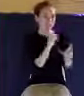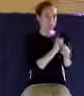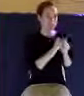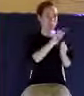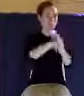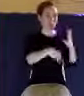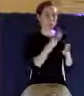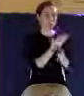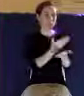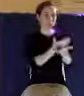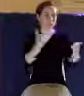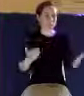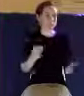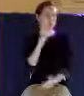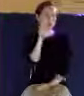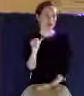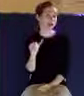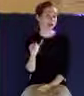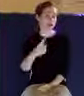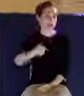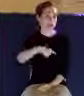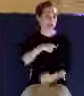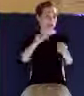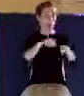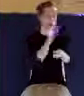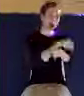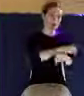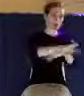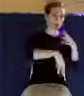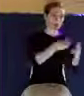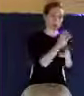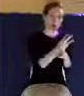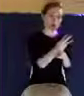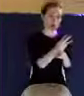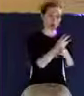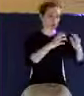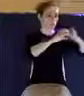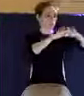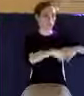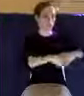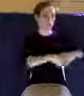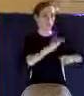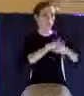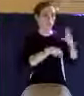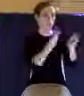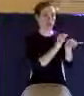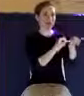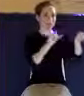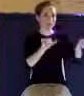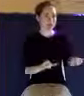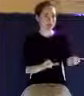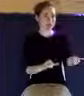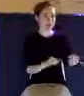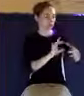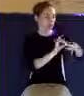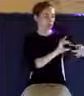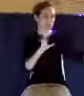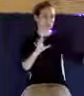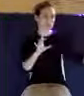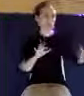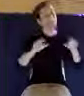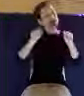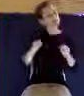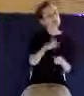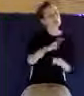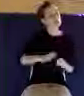We overcome the world and its fallenness. It's the world and its system. At times, can a believer be worldly at times? Yeah, at times. But